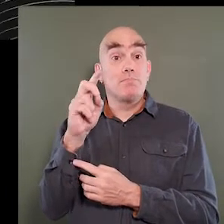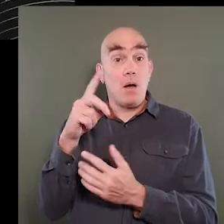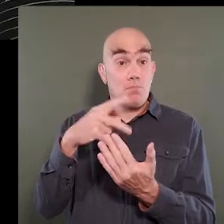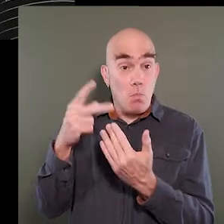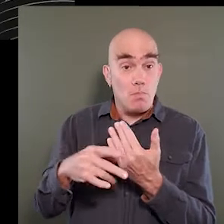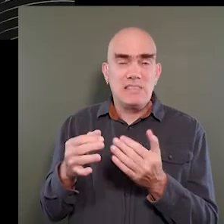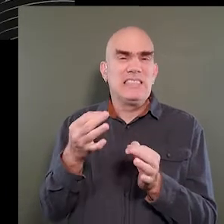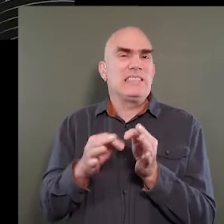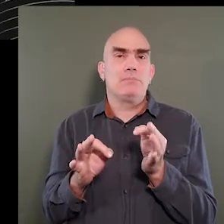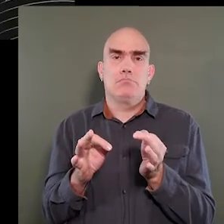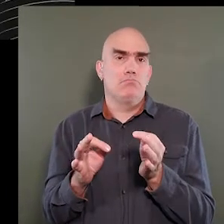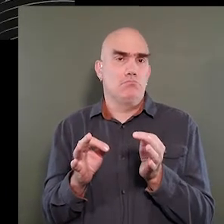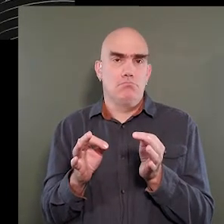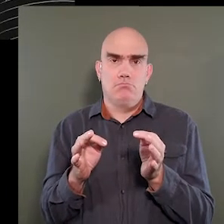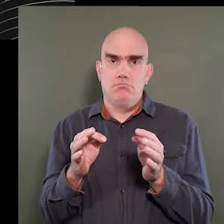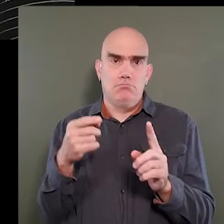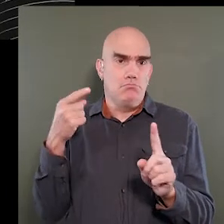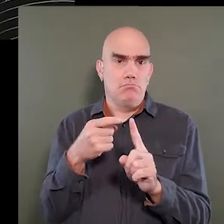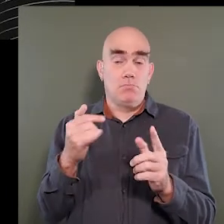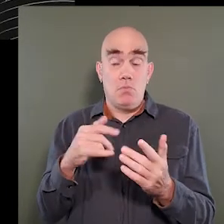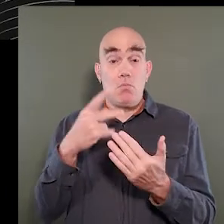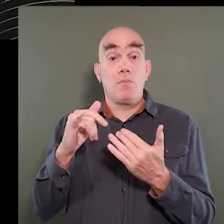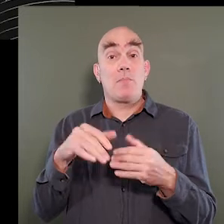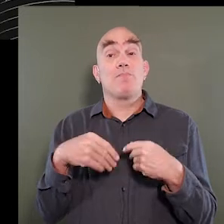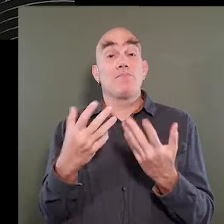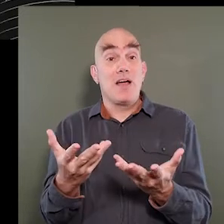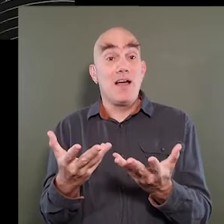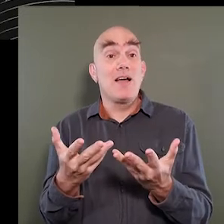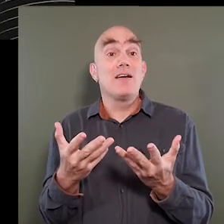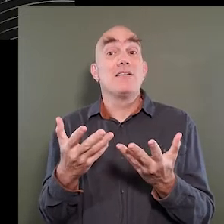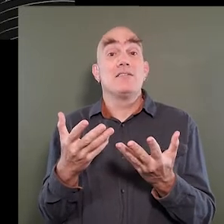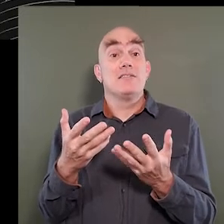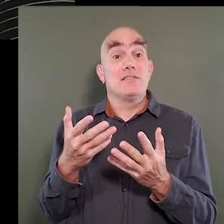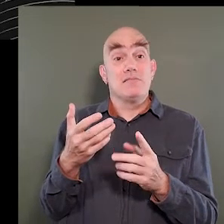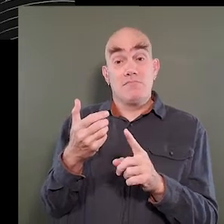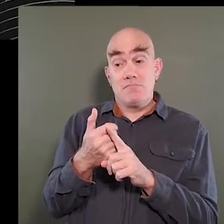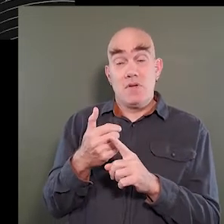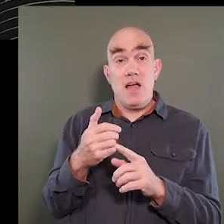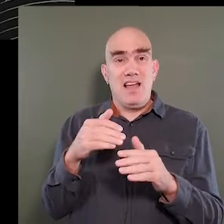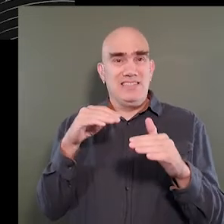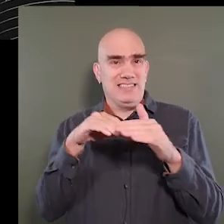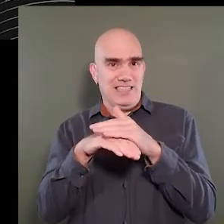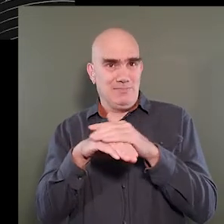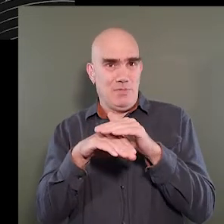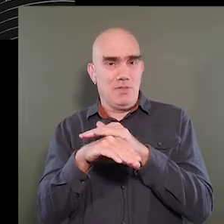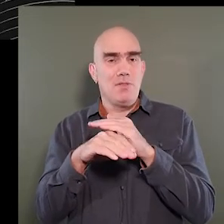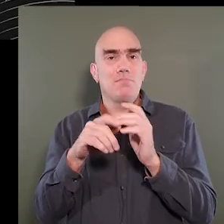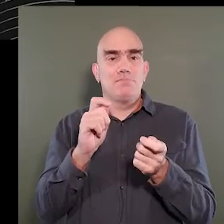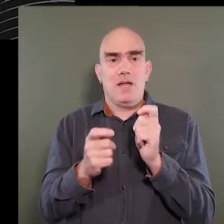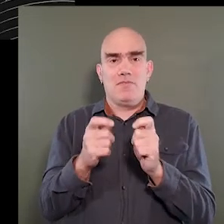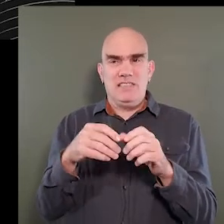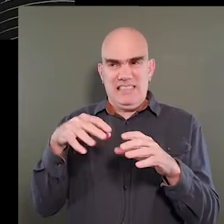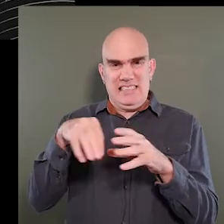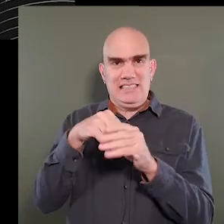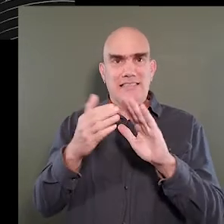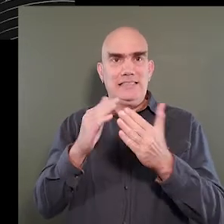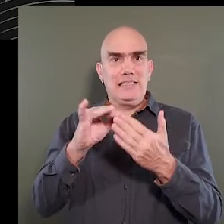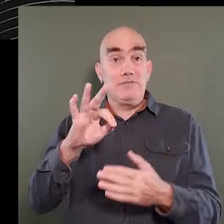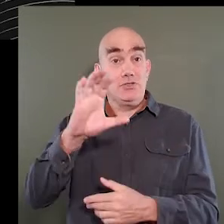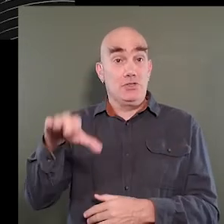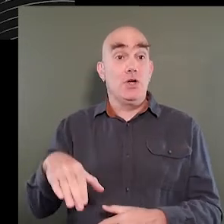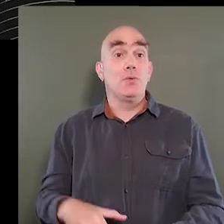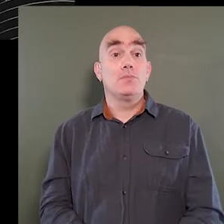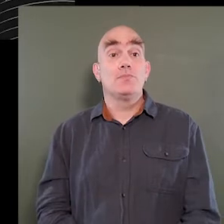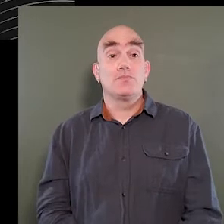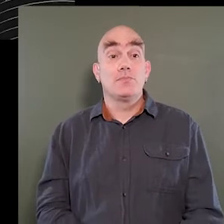Now the home mod program is simply put a program that provides accessible modifications within the city of Chicago.